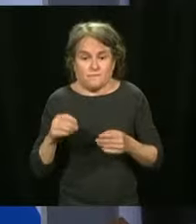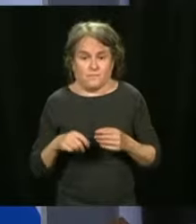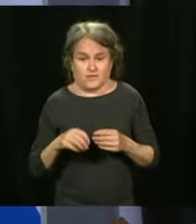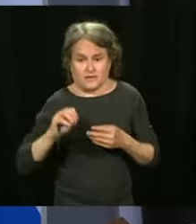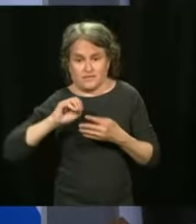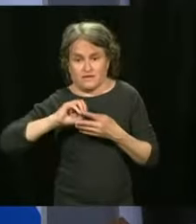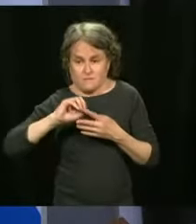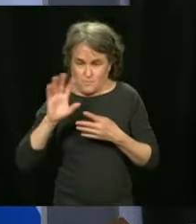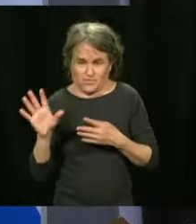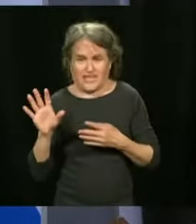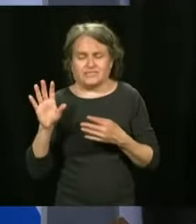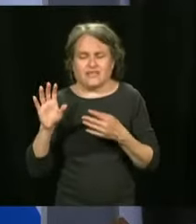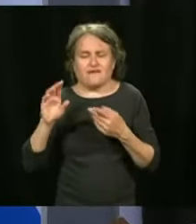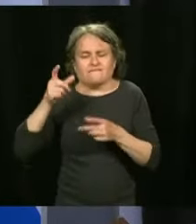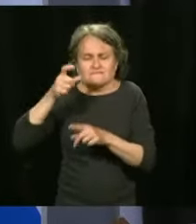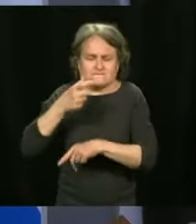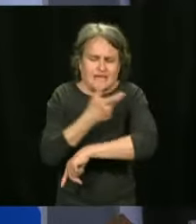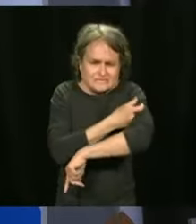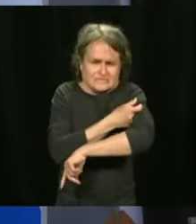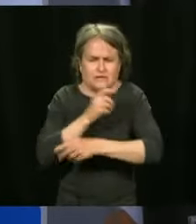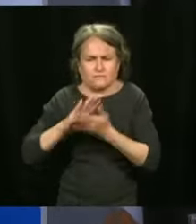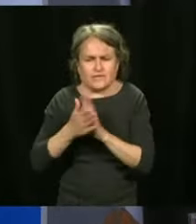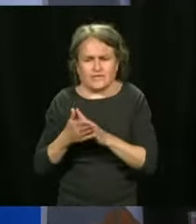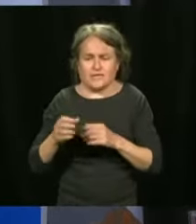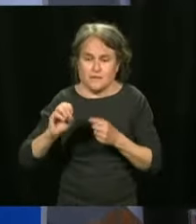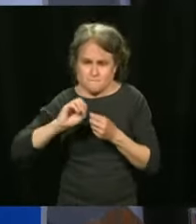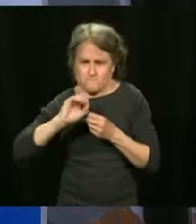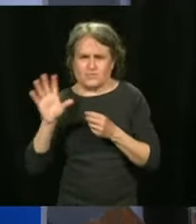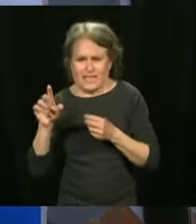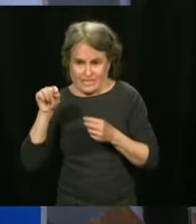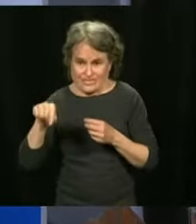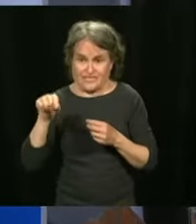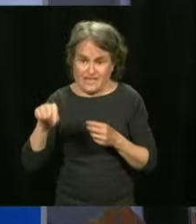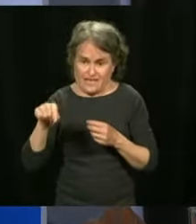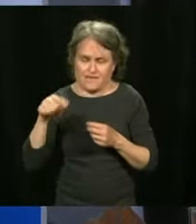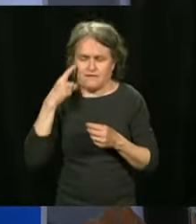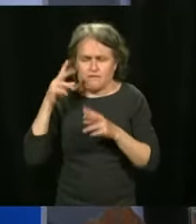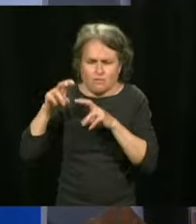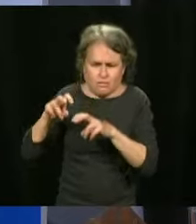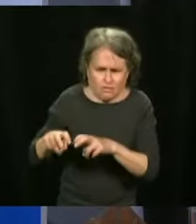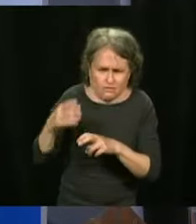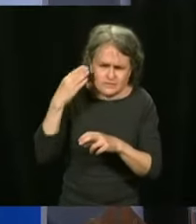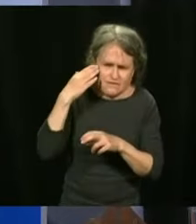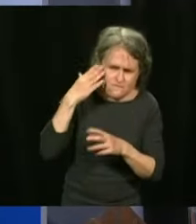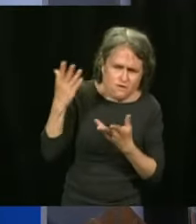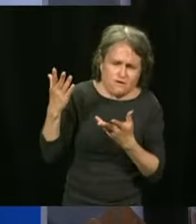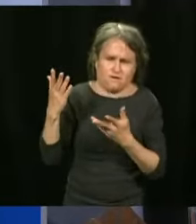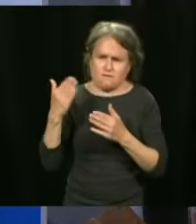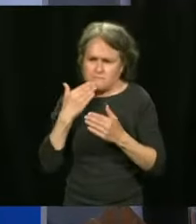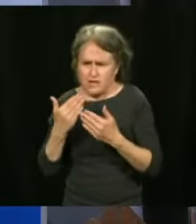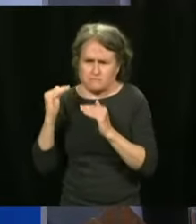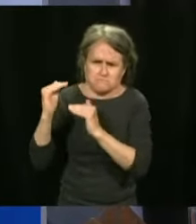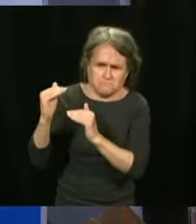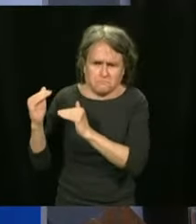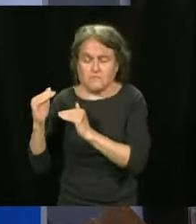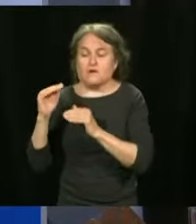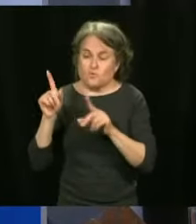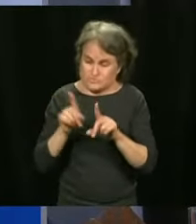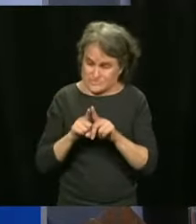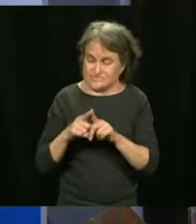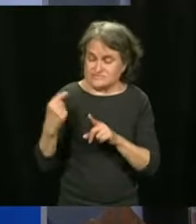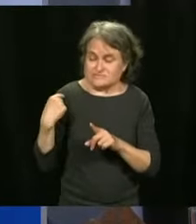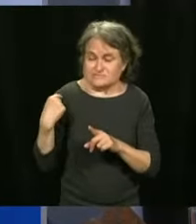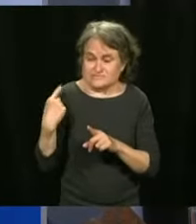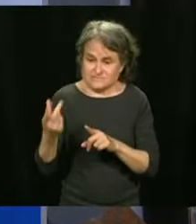are being followed to see what it means exactly. As to Moderna, we just heard very recently that they've published some